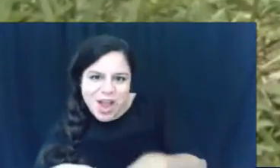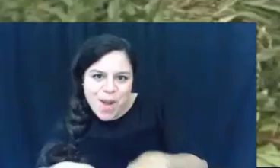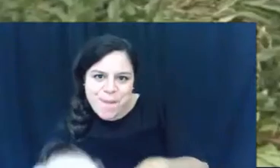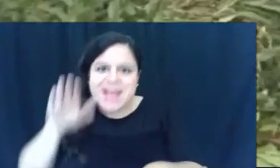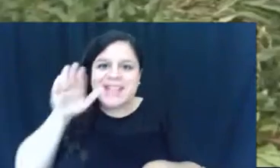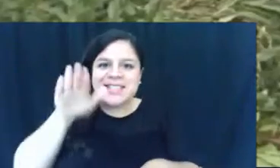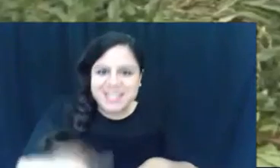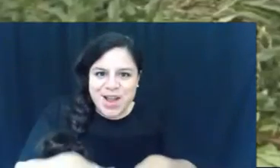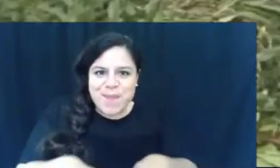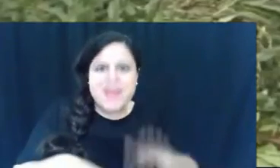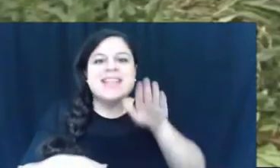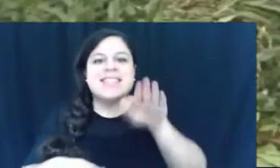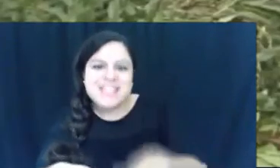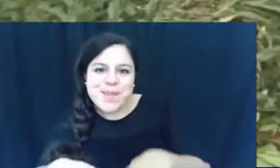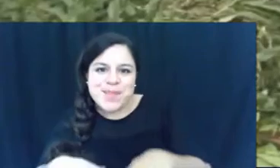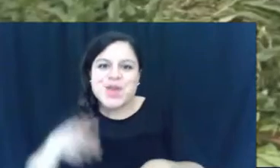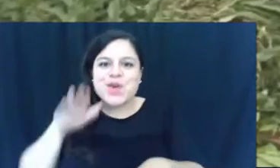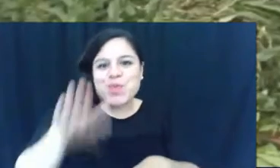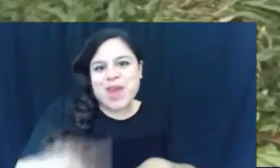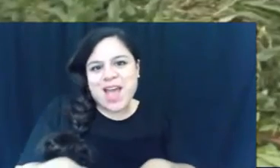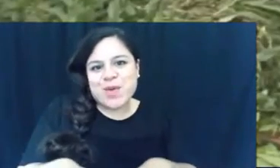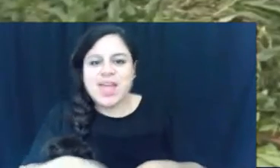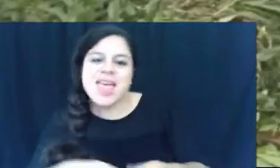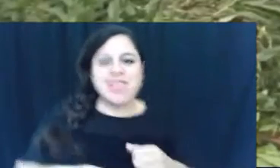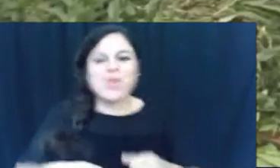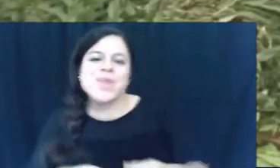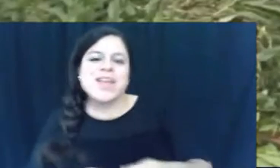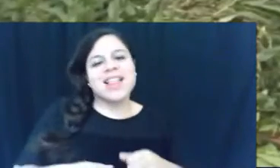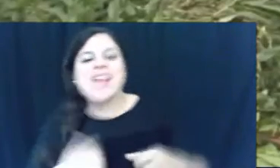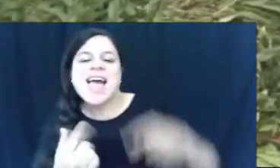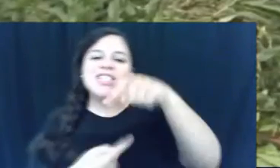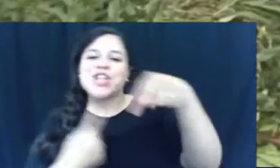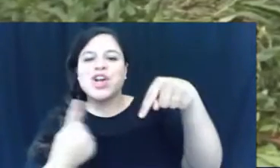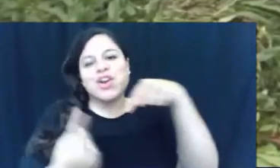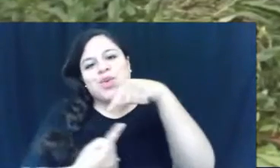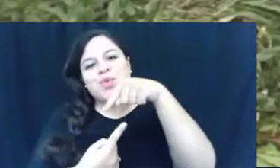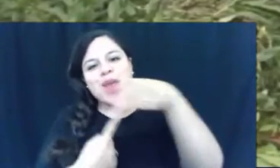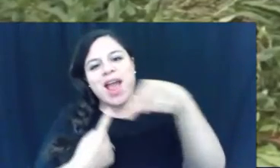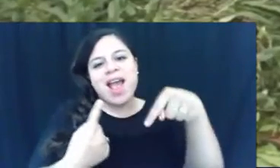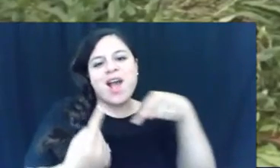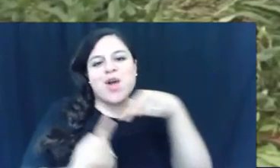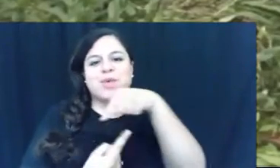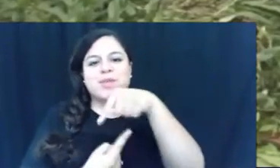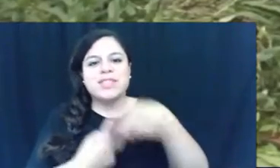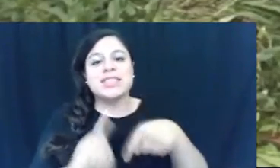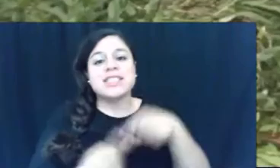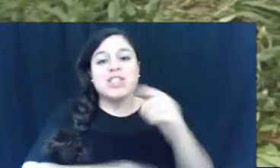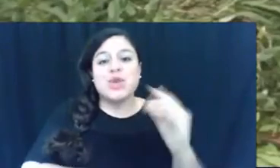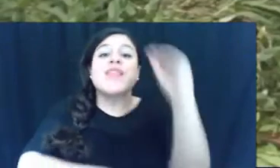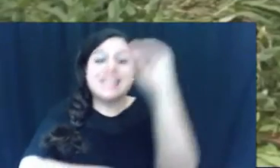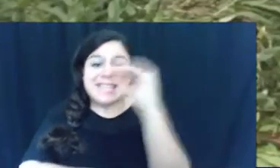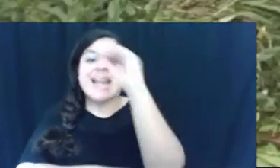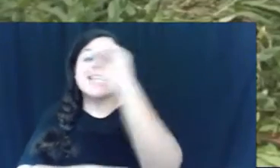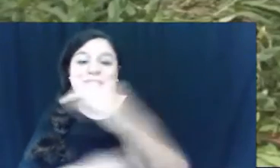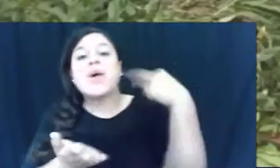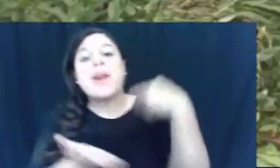Stomp, stomp, stomp the ground, then wiggle and turn around. Let's